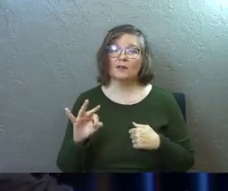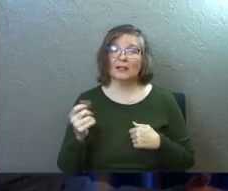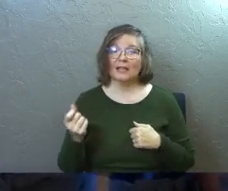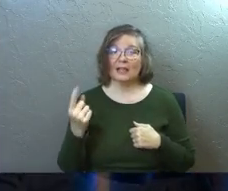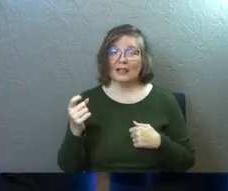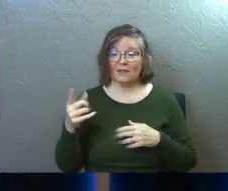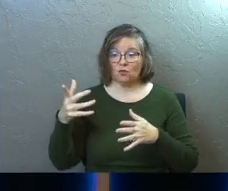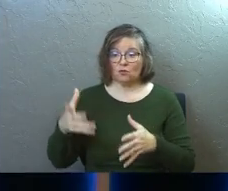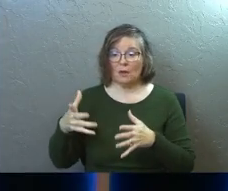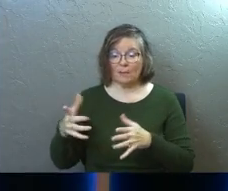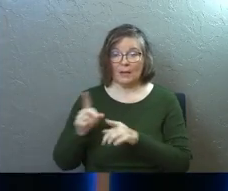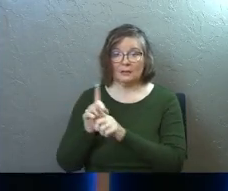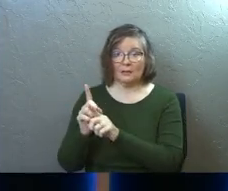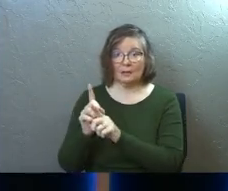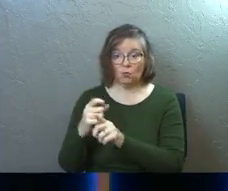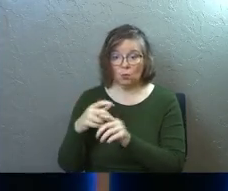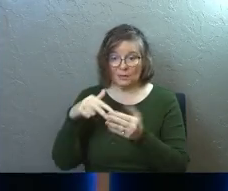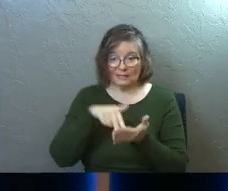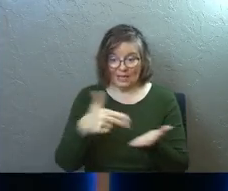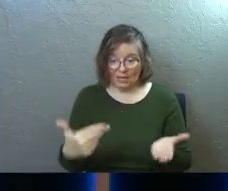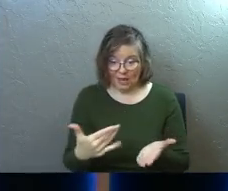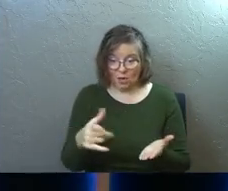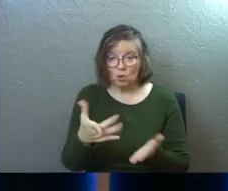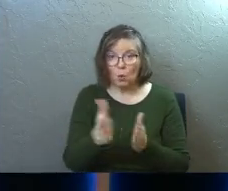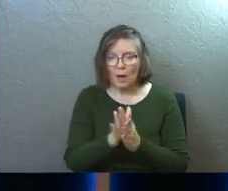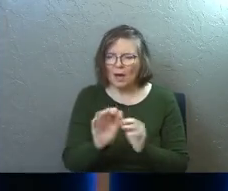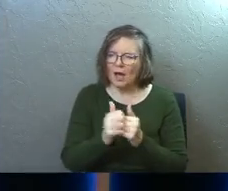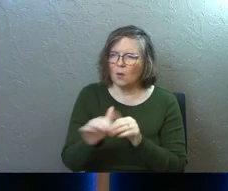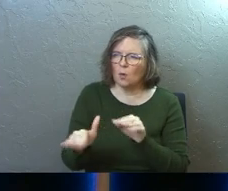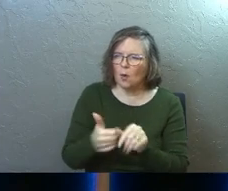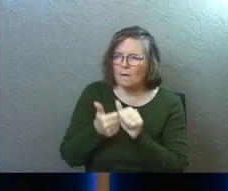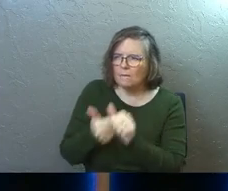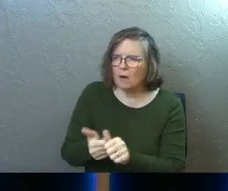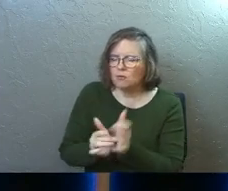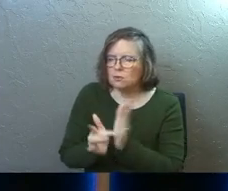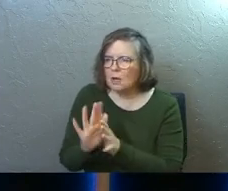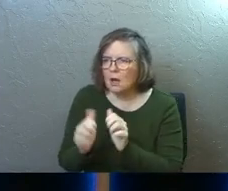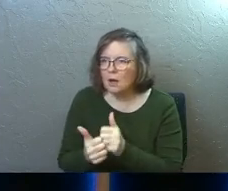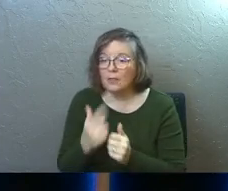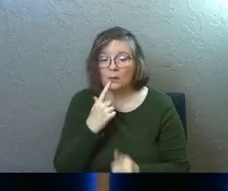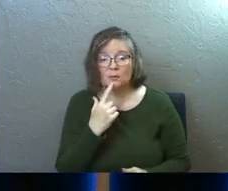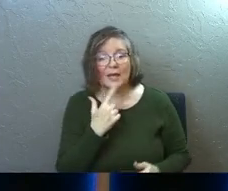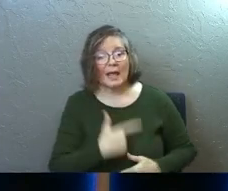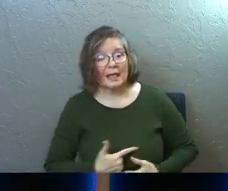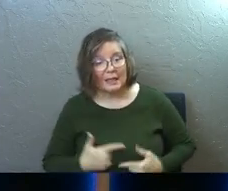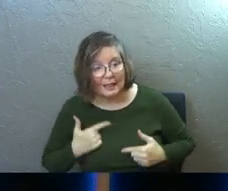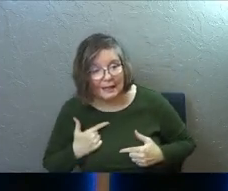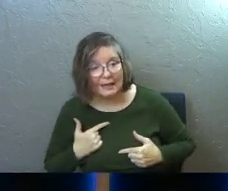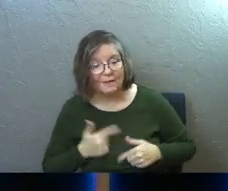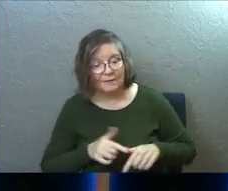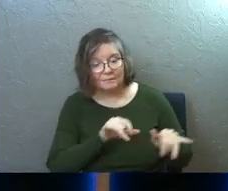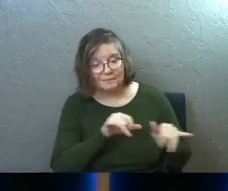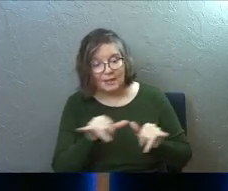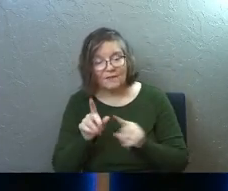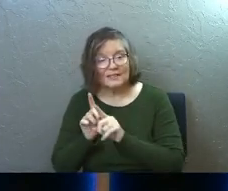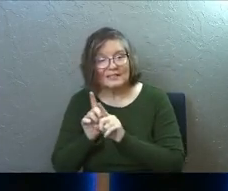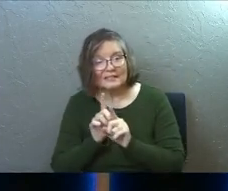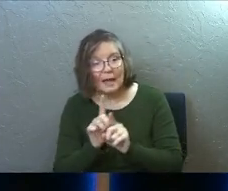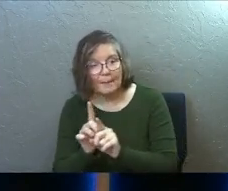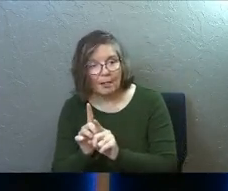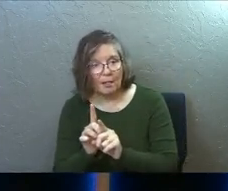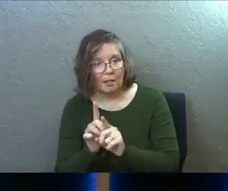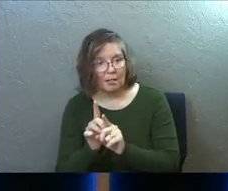11 remaining apostles were standing here right now and you ask them, how do we walk the walk with Jesus? They would say, live the life of a disciple.